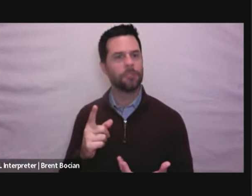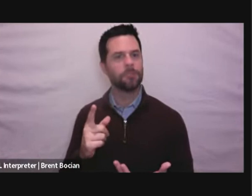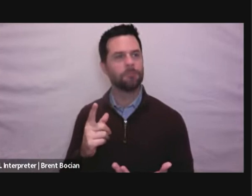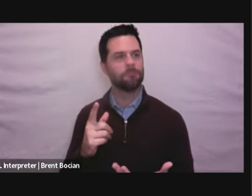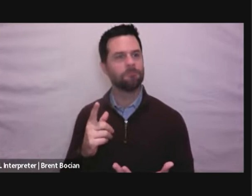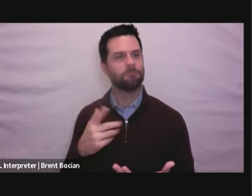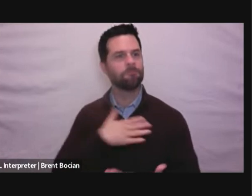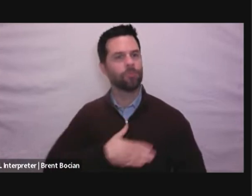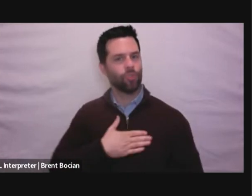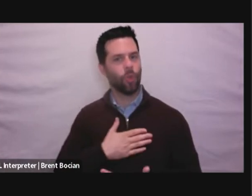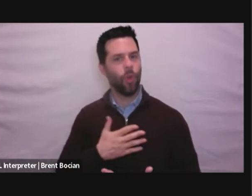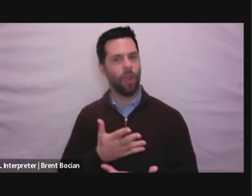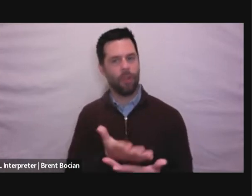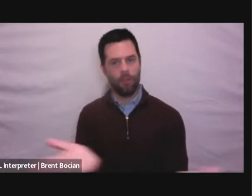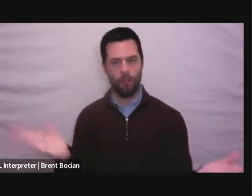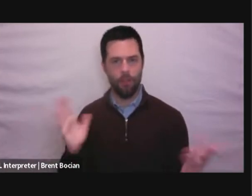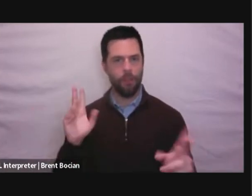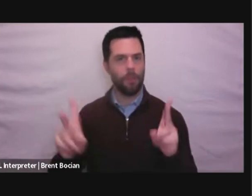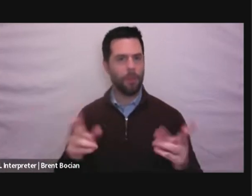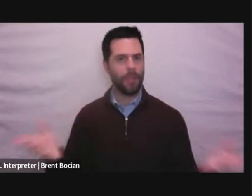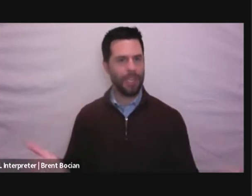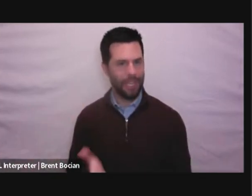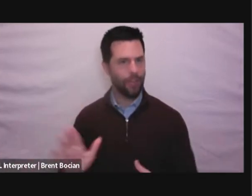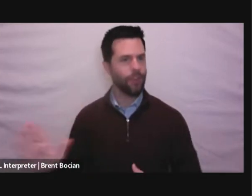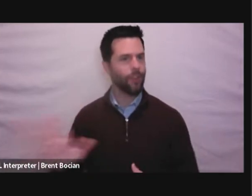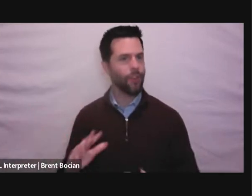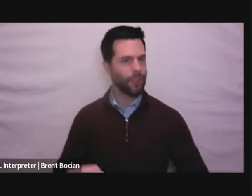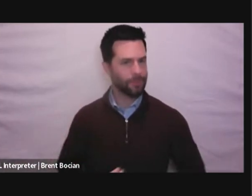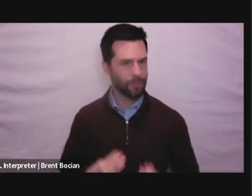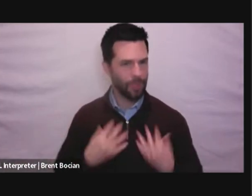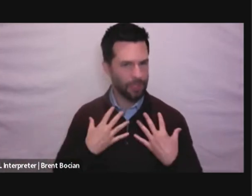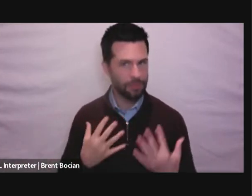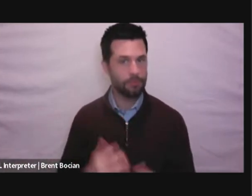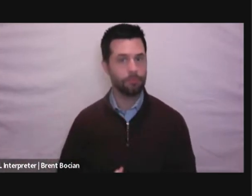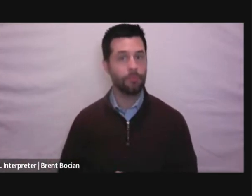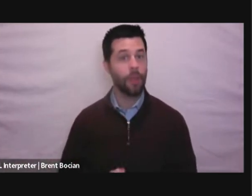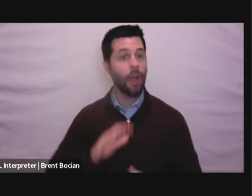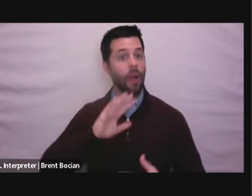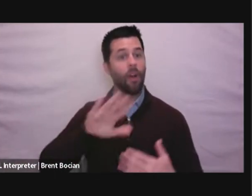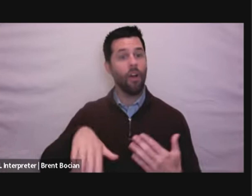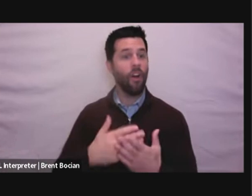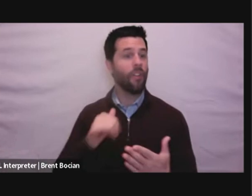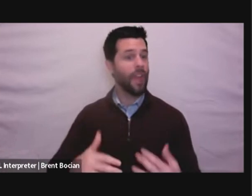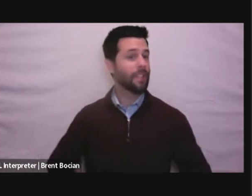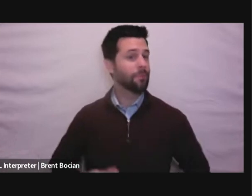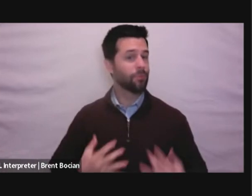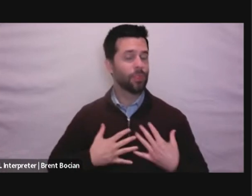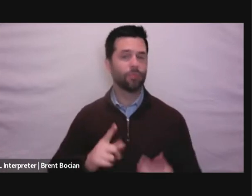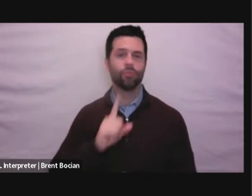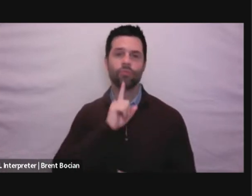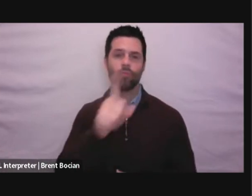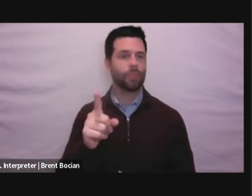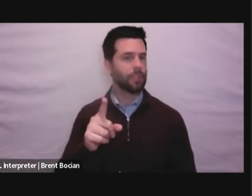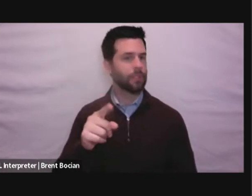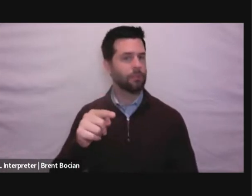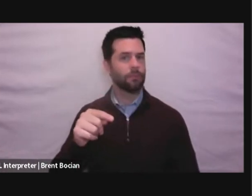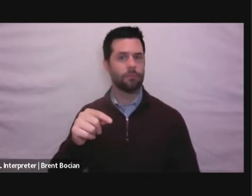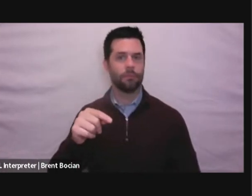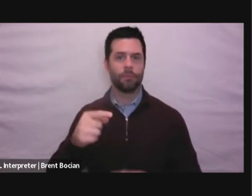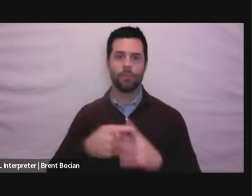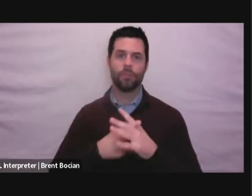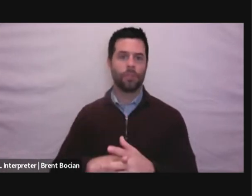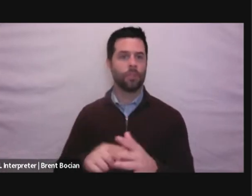we're seeing around this table. But a lot of that inspiration for me starts with a now